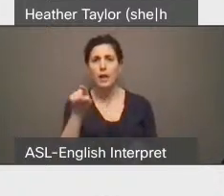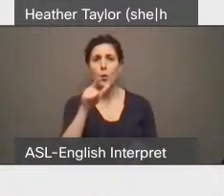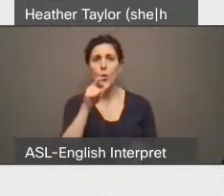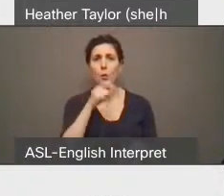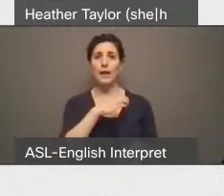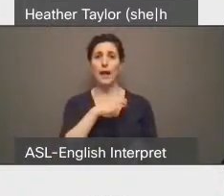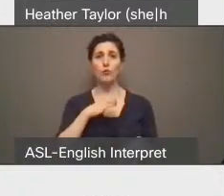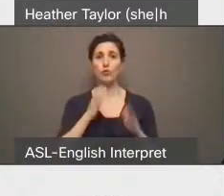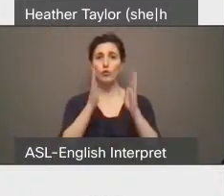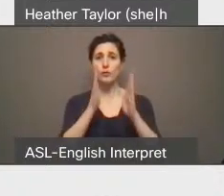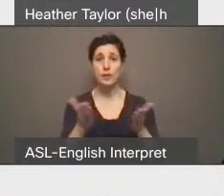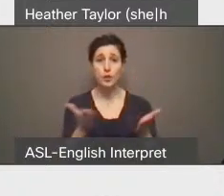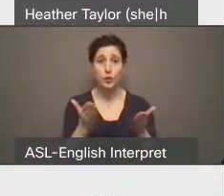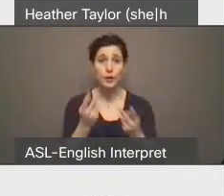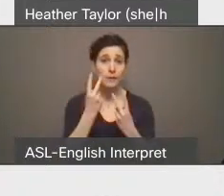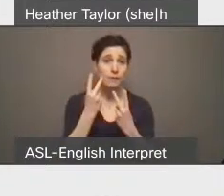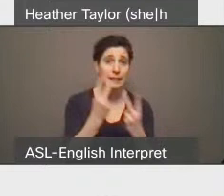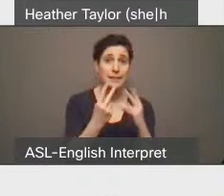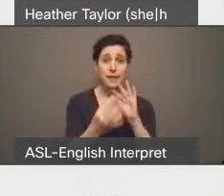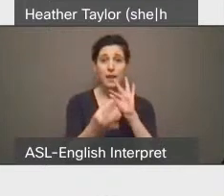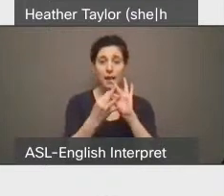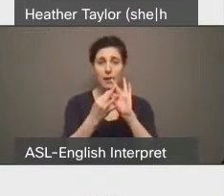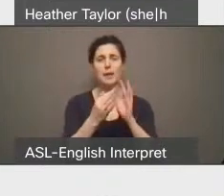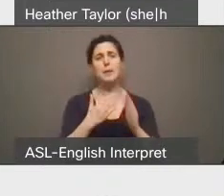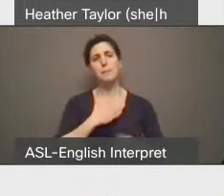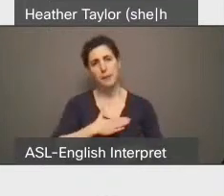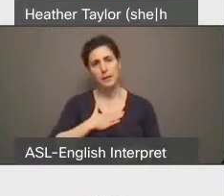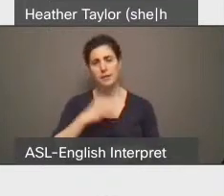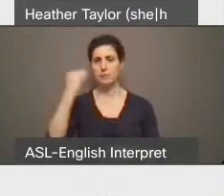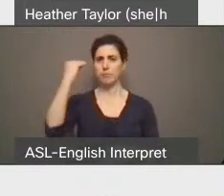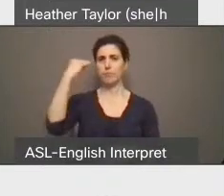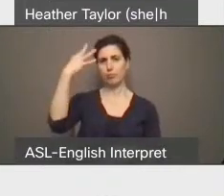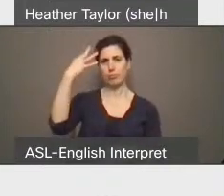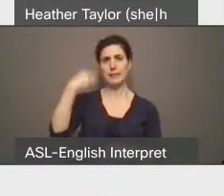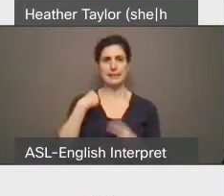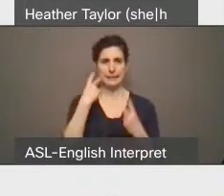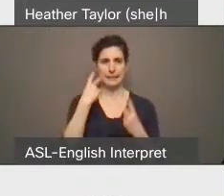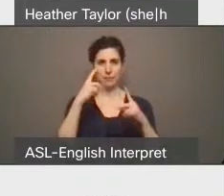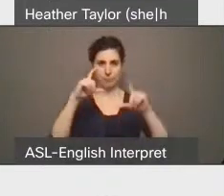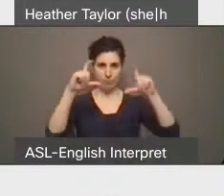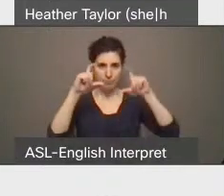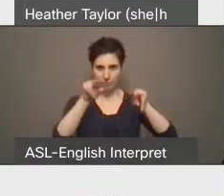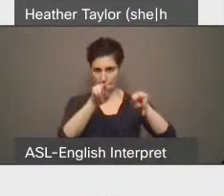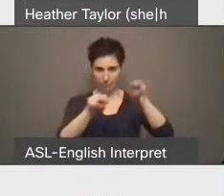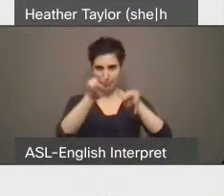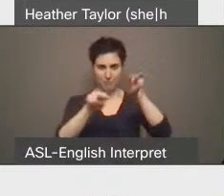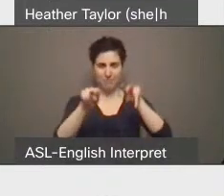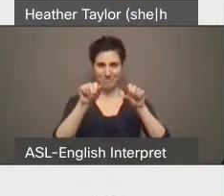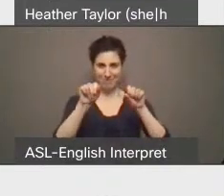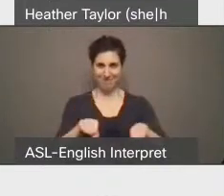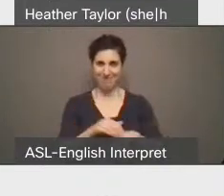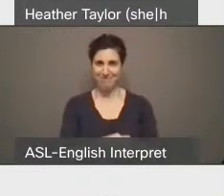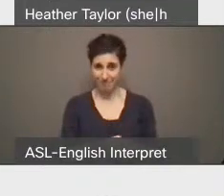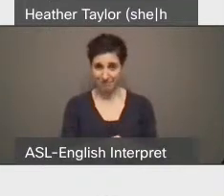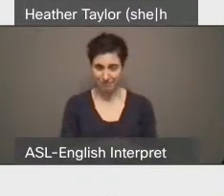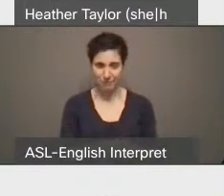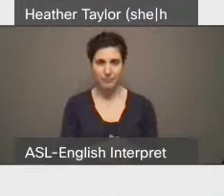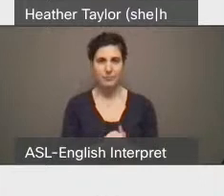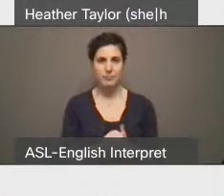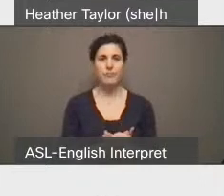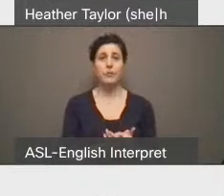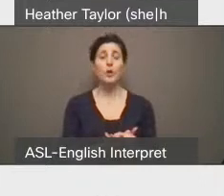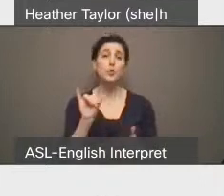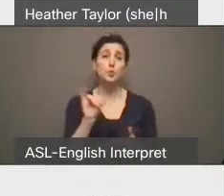council again, I encourage you to also turn on your video so we know that you're present and people can see you when they're doing the deputations and along with